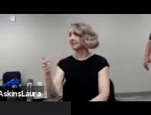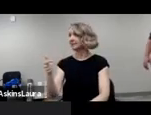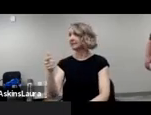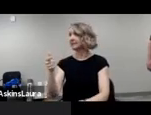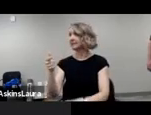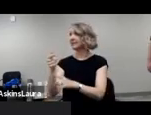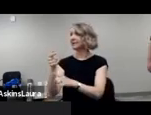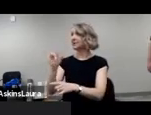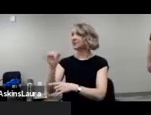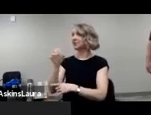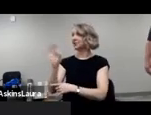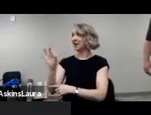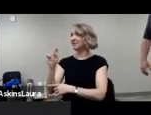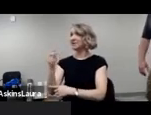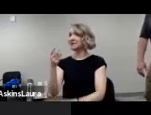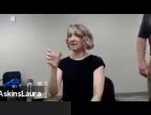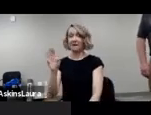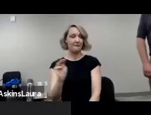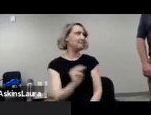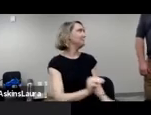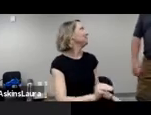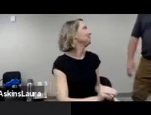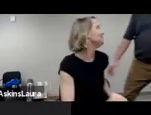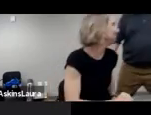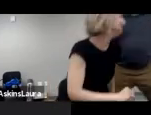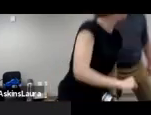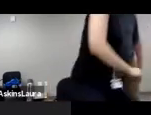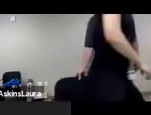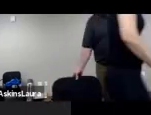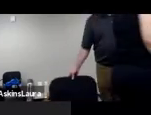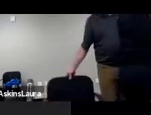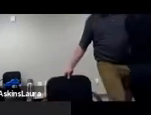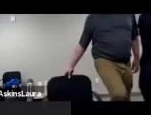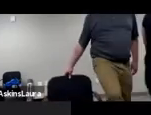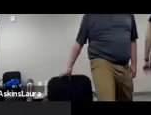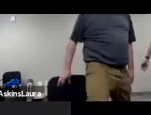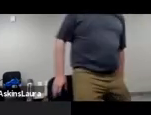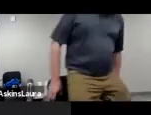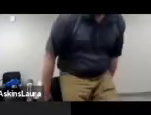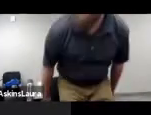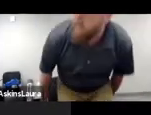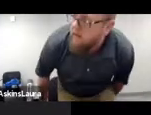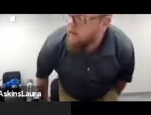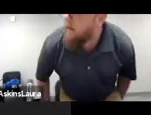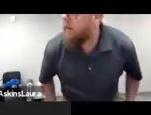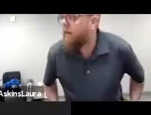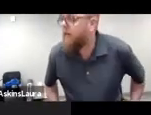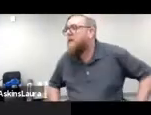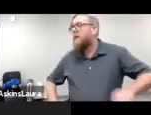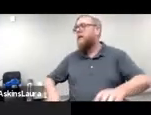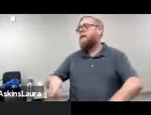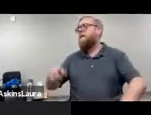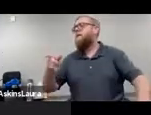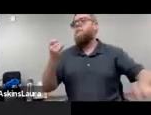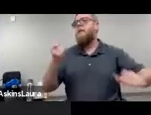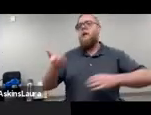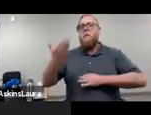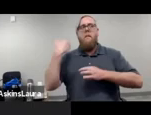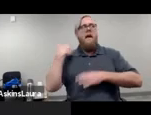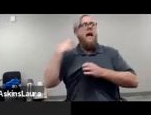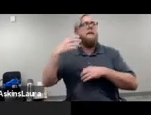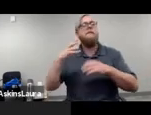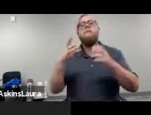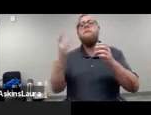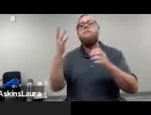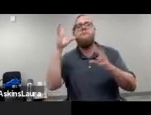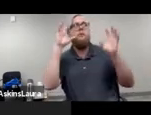You can tell me when. The next speaker is Jeff Tom, who is the immediate past president of the California Council of